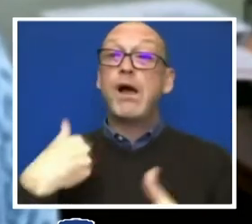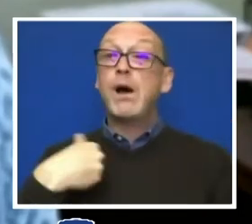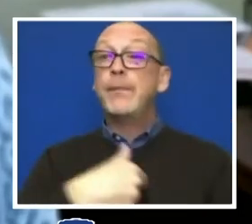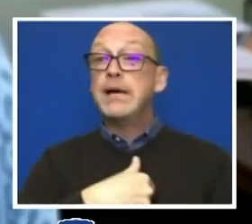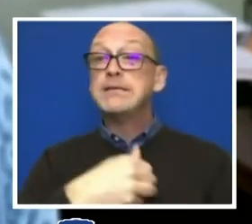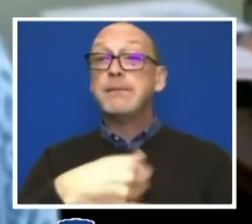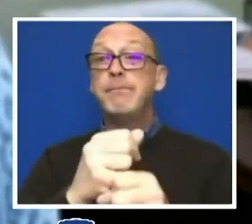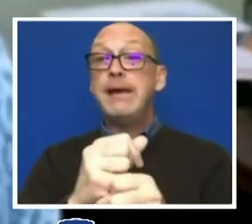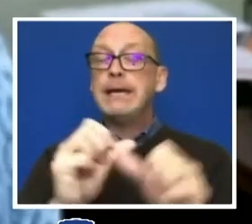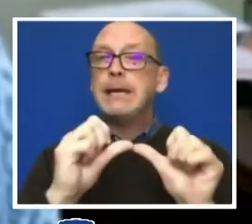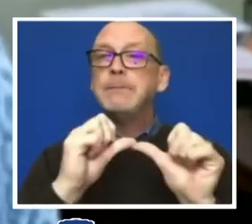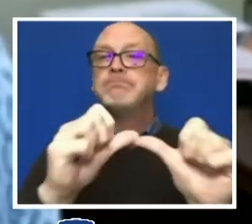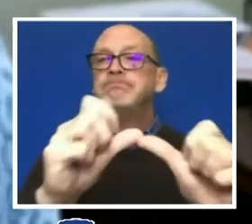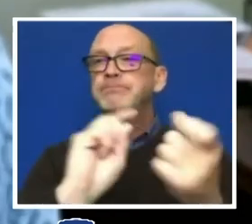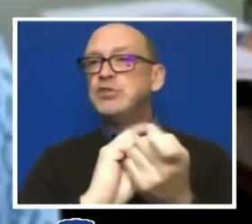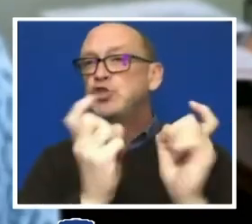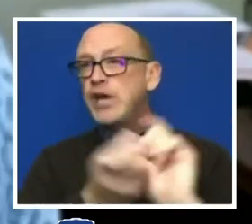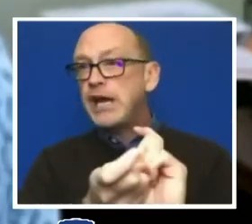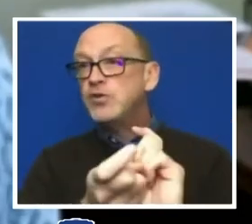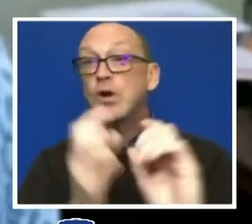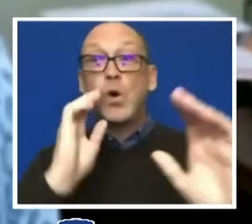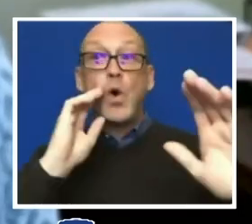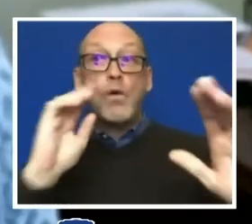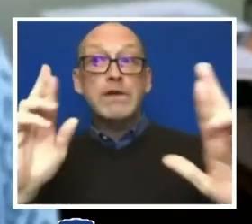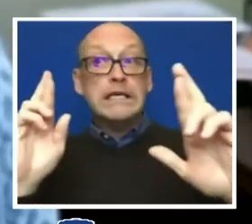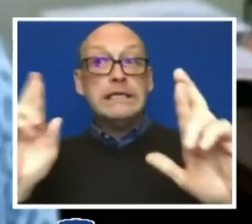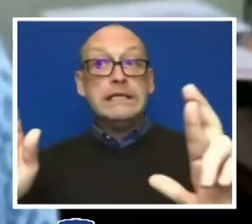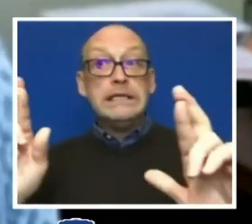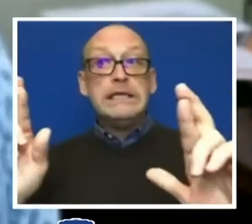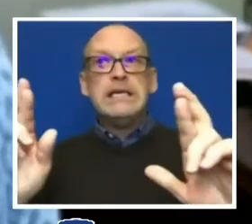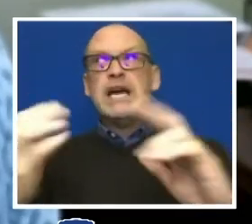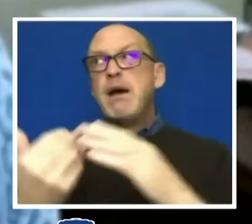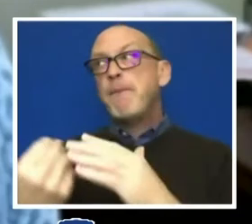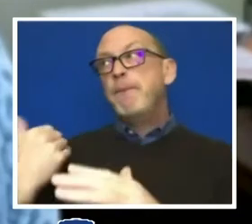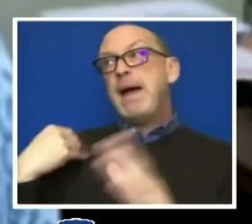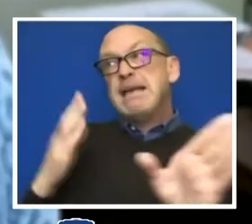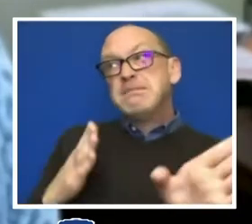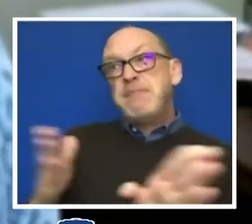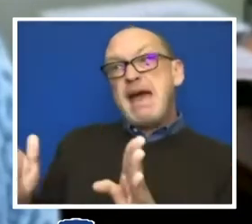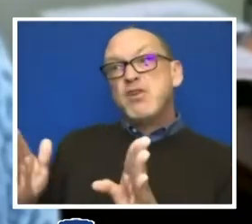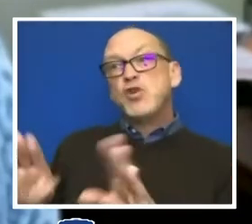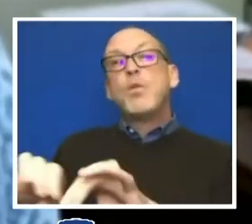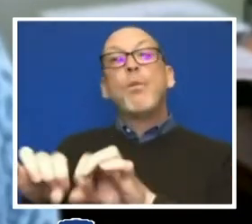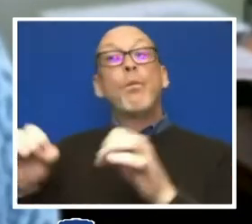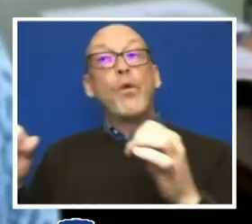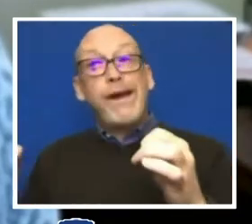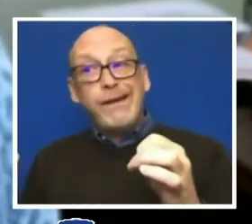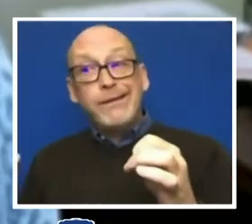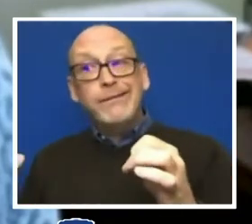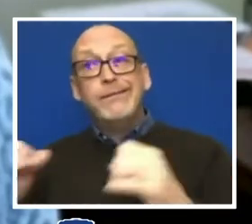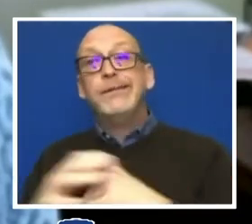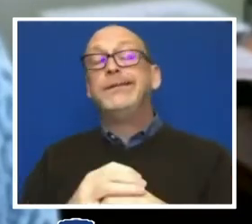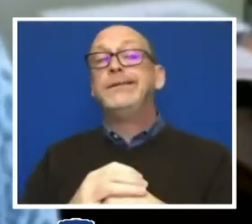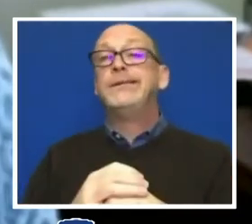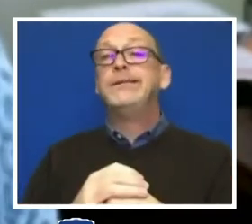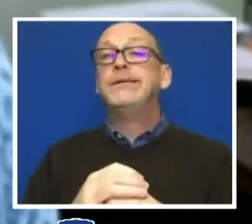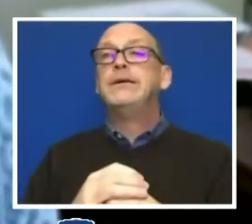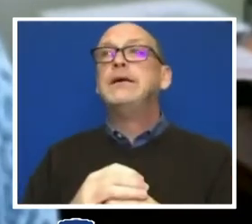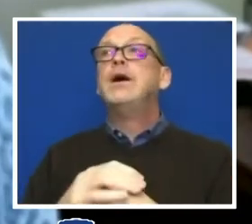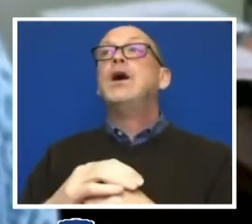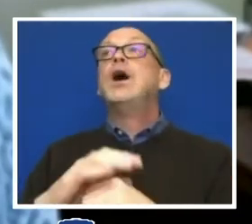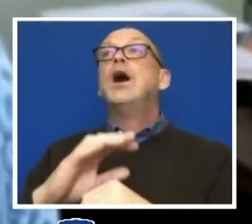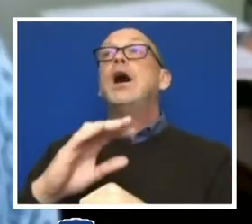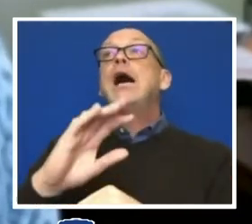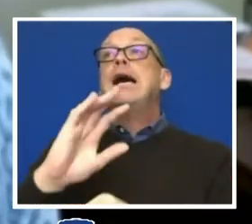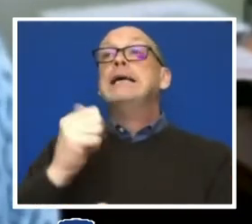lasting change and hopefully breaking out of past patterns that reproduce themselves. Restorative justice